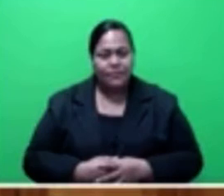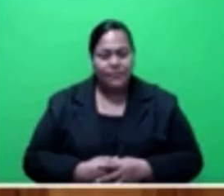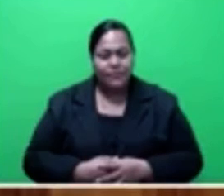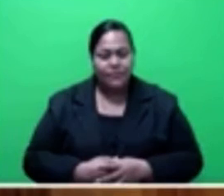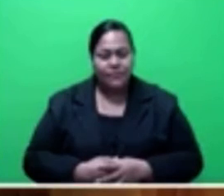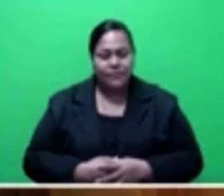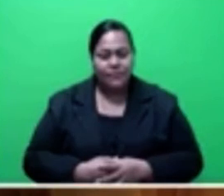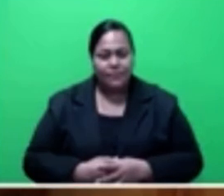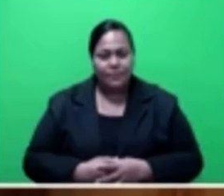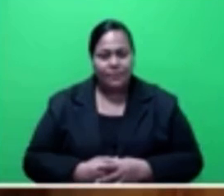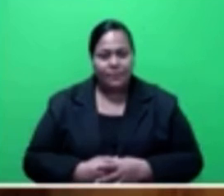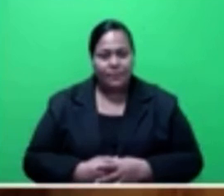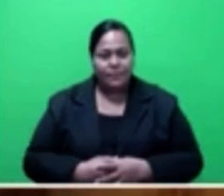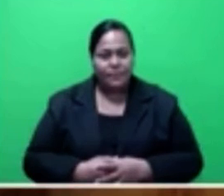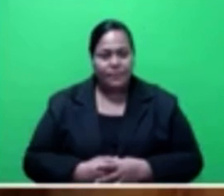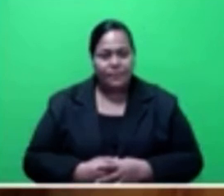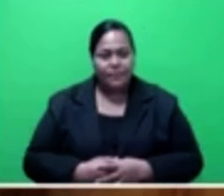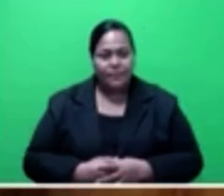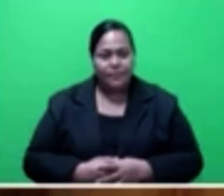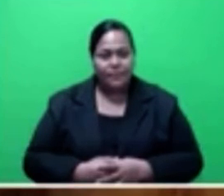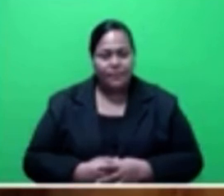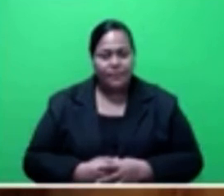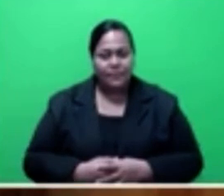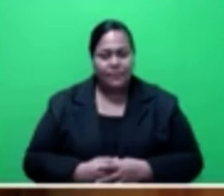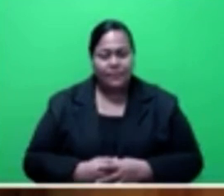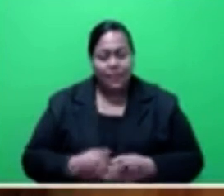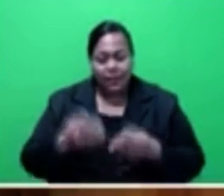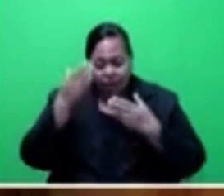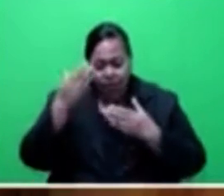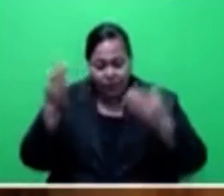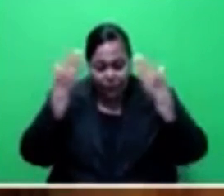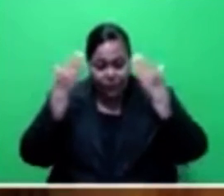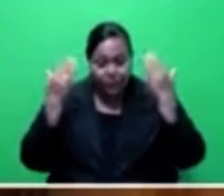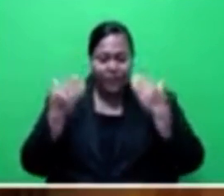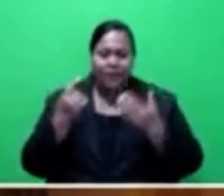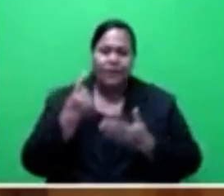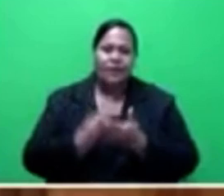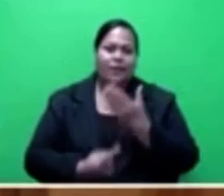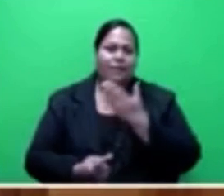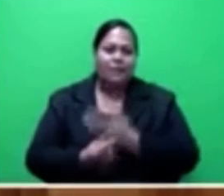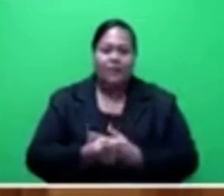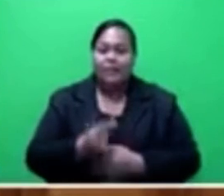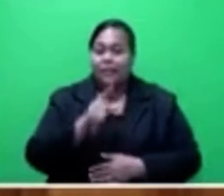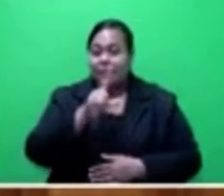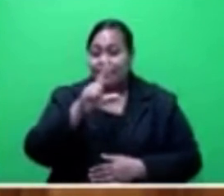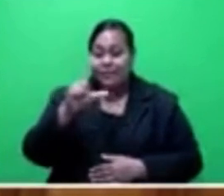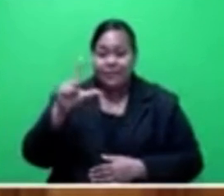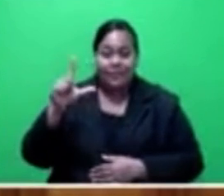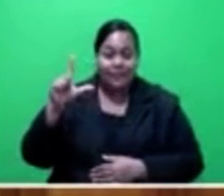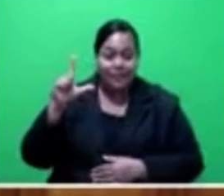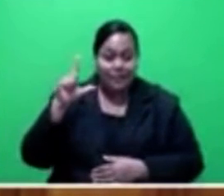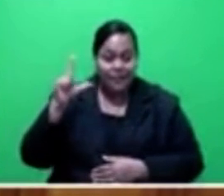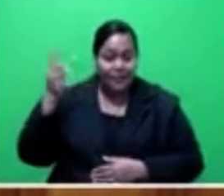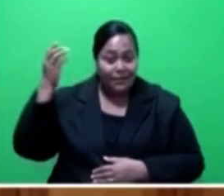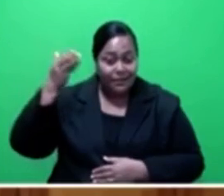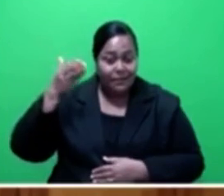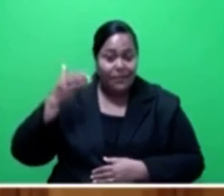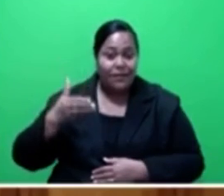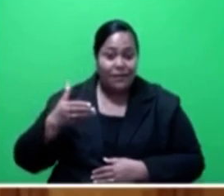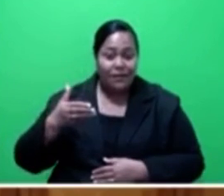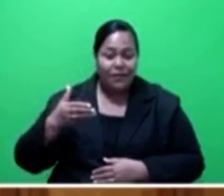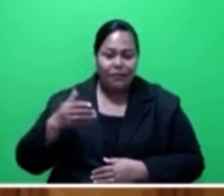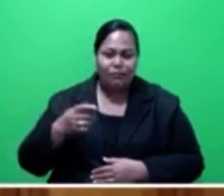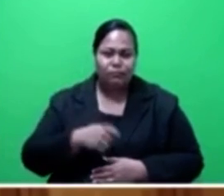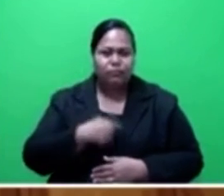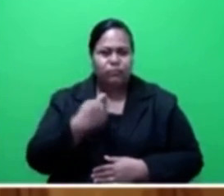There was outrage last evening from this side of the House in the